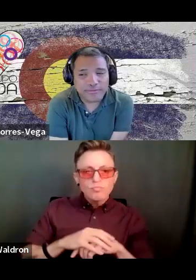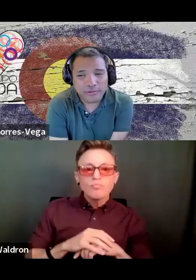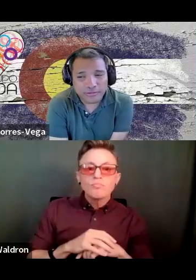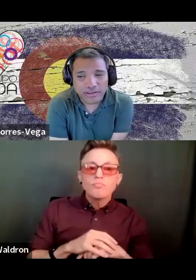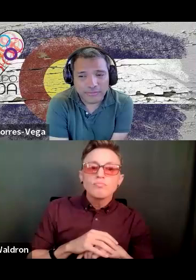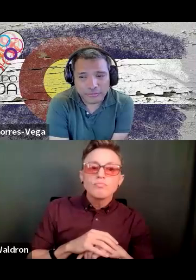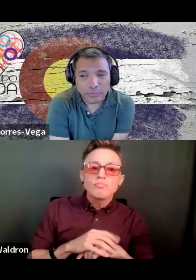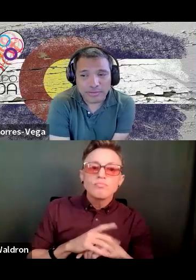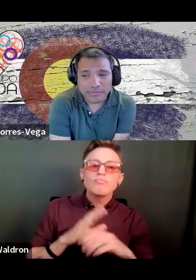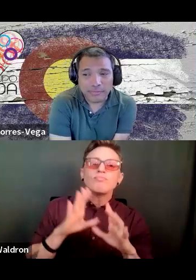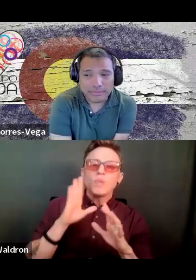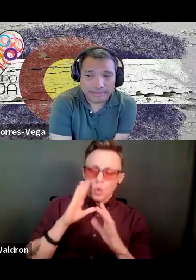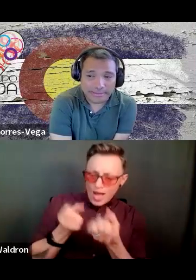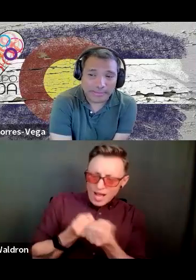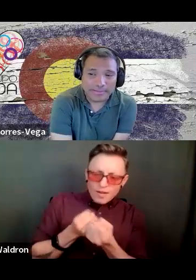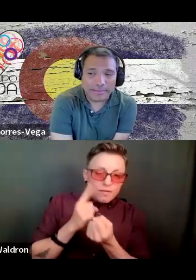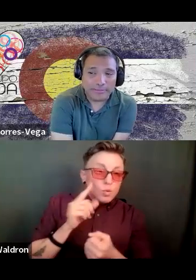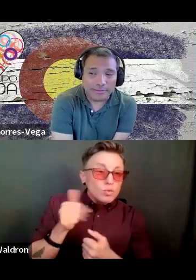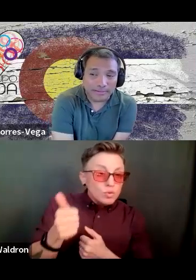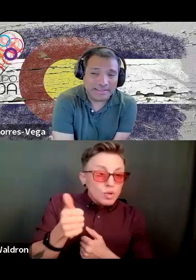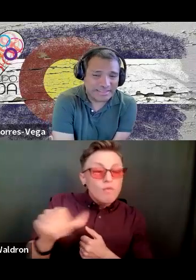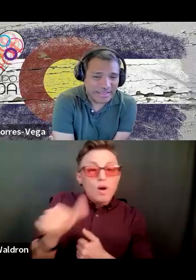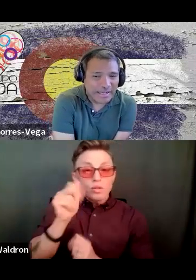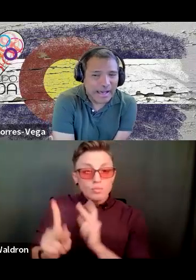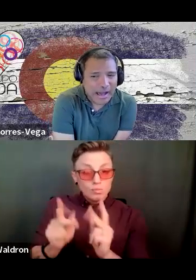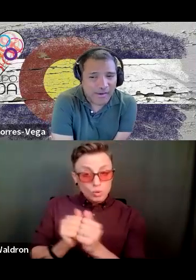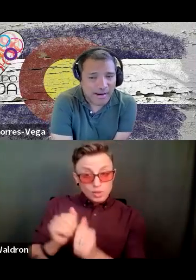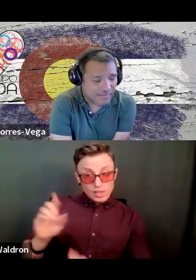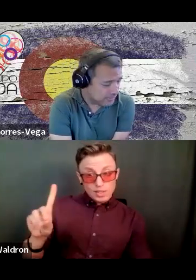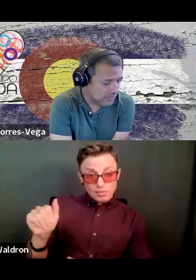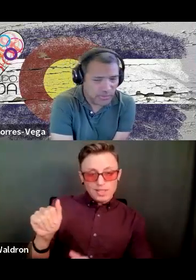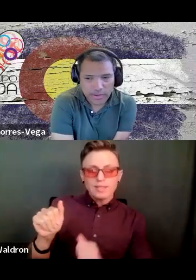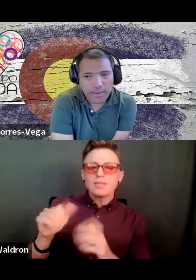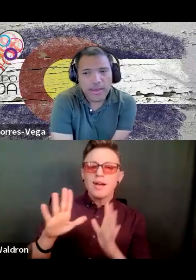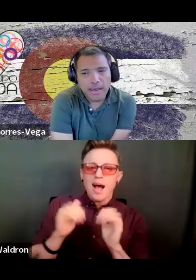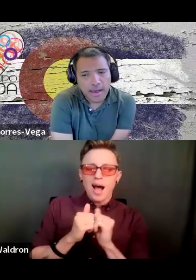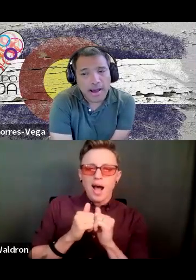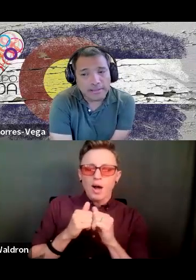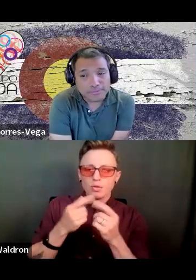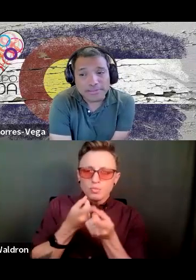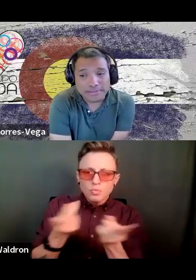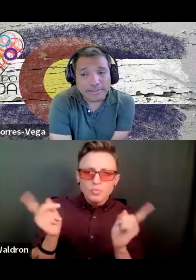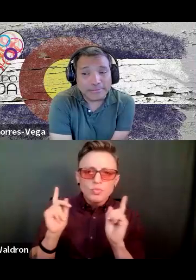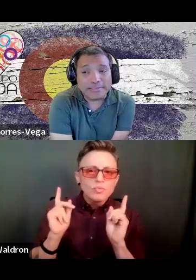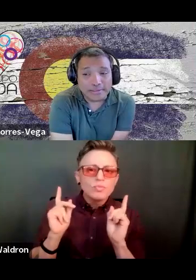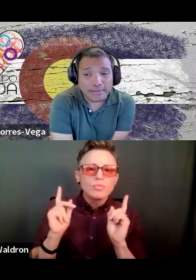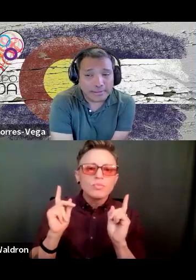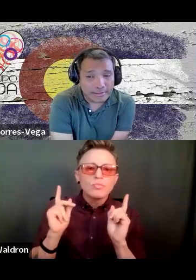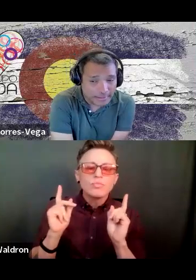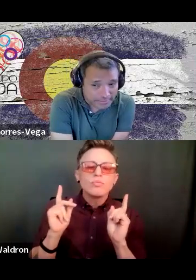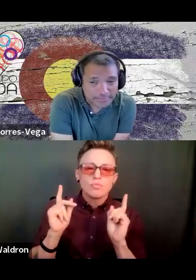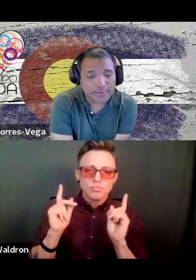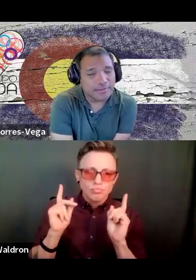as an advocate for yourself or someone with disabilities, how have you, uh, especially,